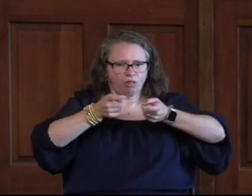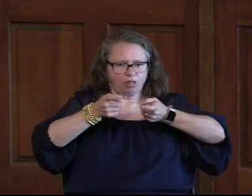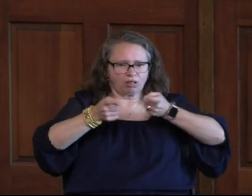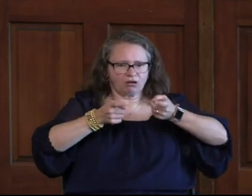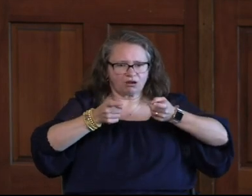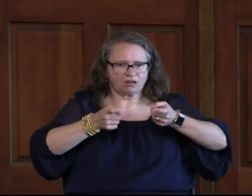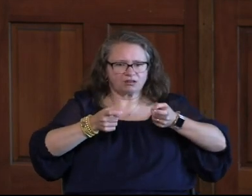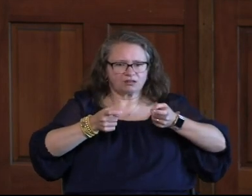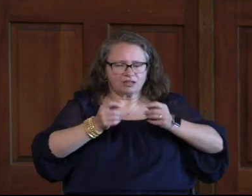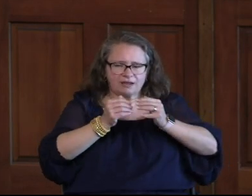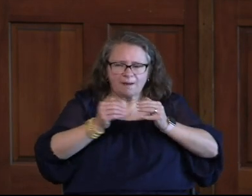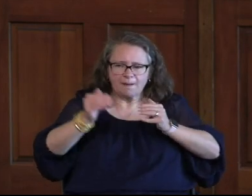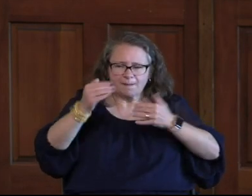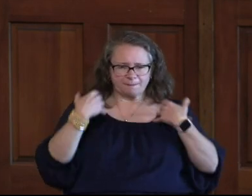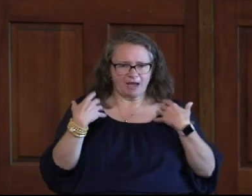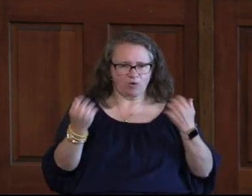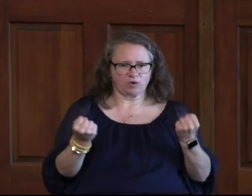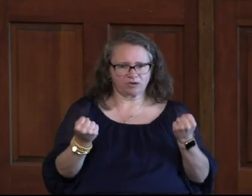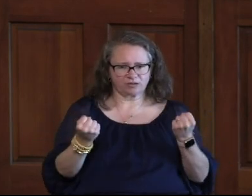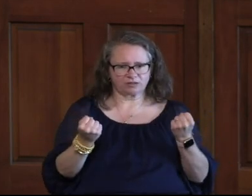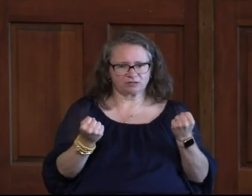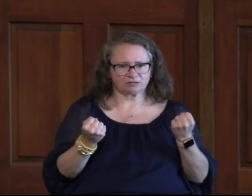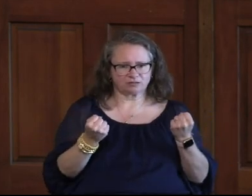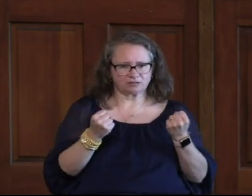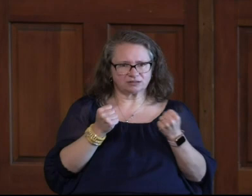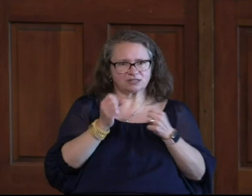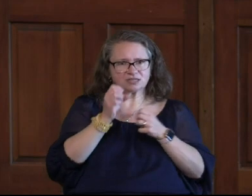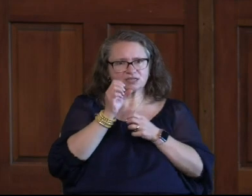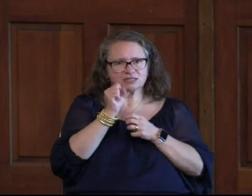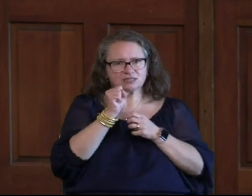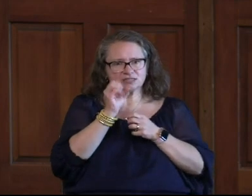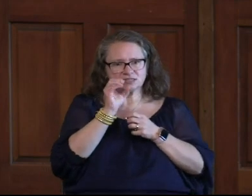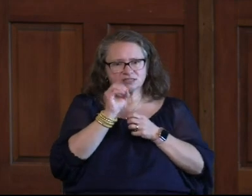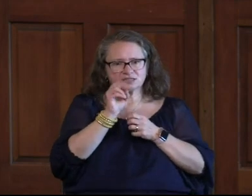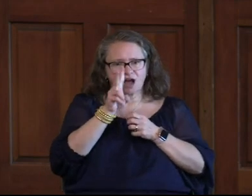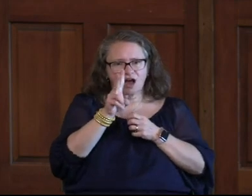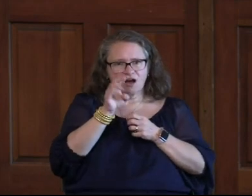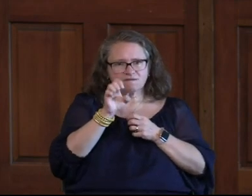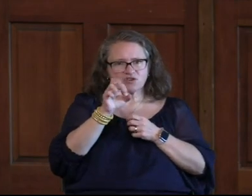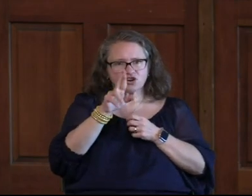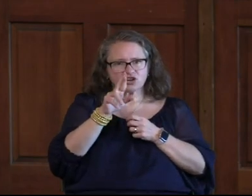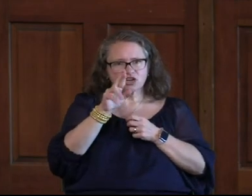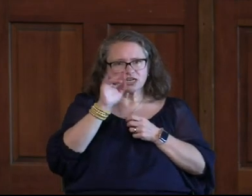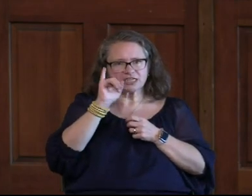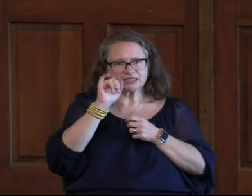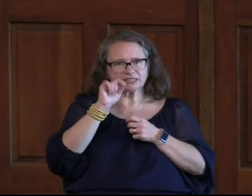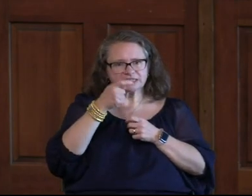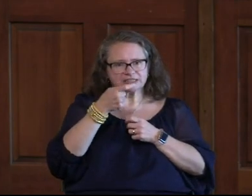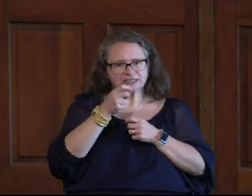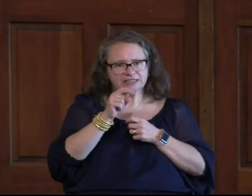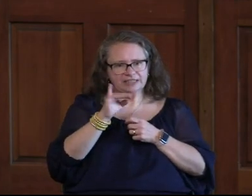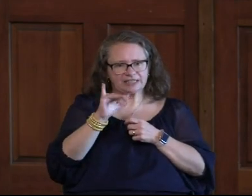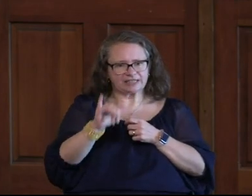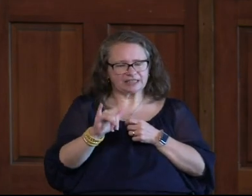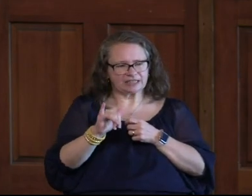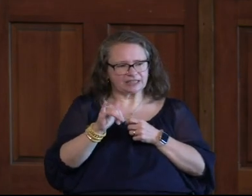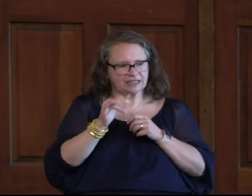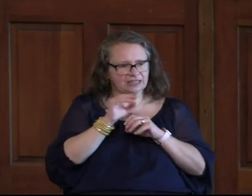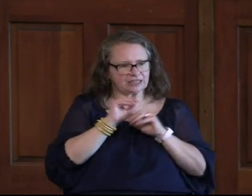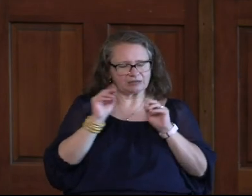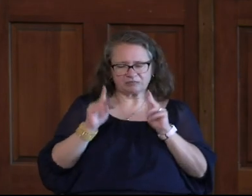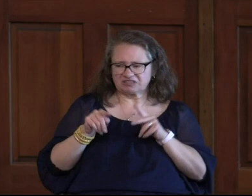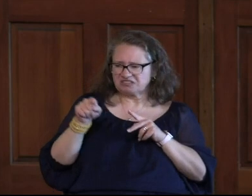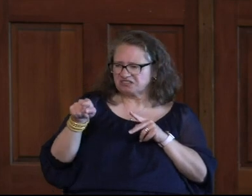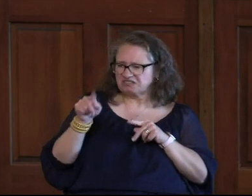Ultimate Power Sovereignty Is You Know The Attribute Of A King A King Is Sovereign There's Like Nobody That Can